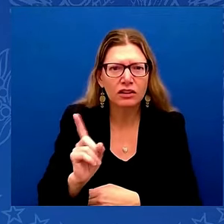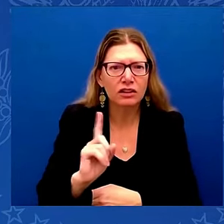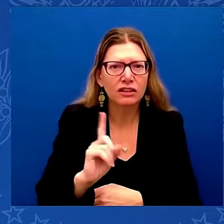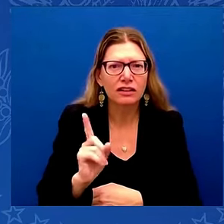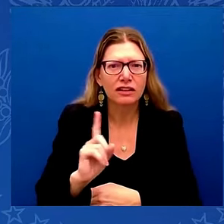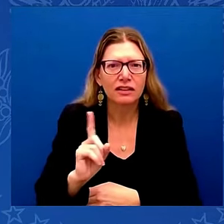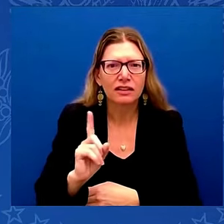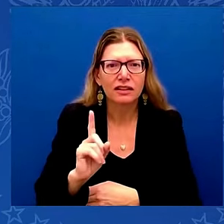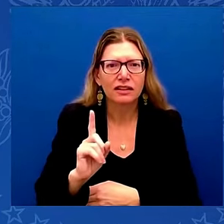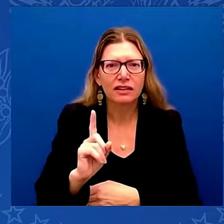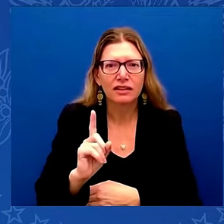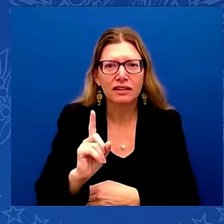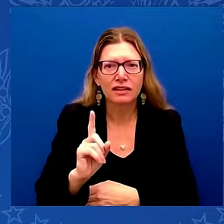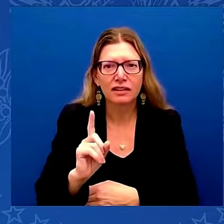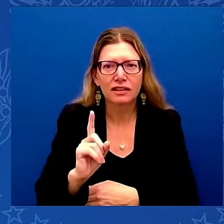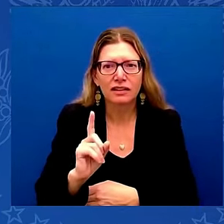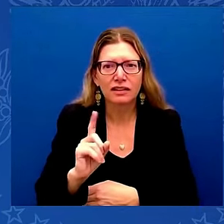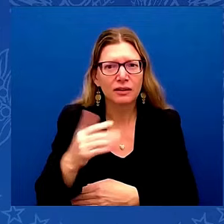on this show,